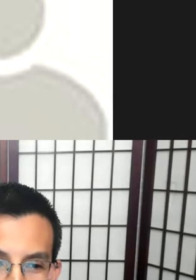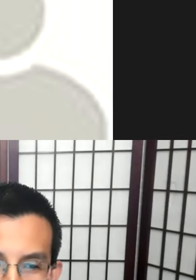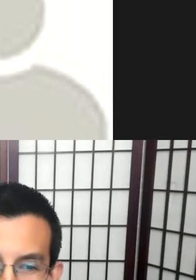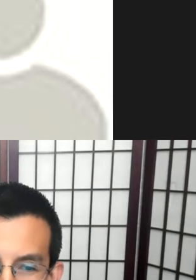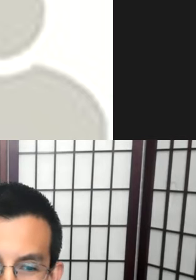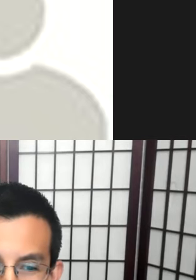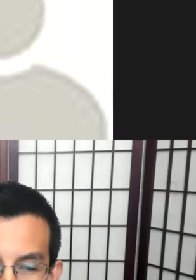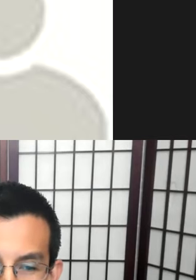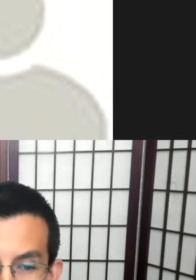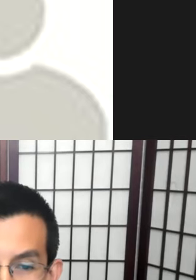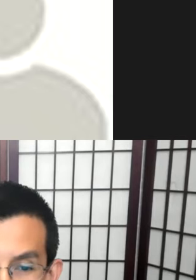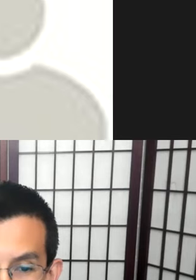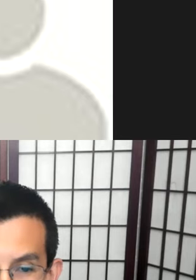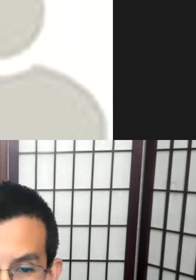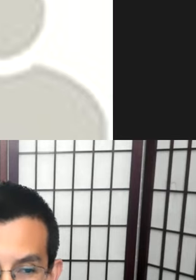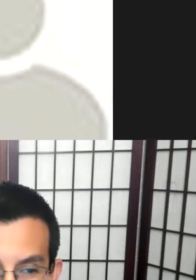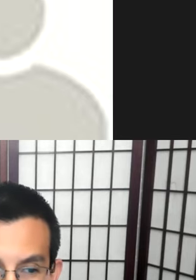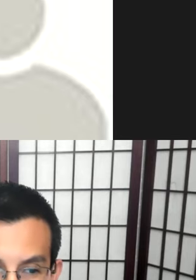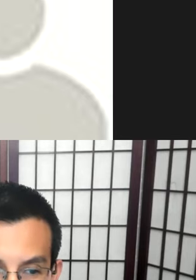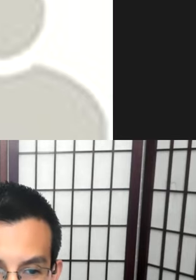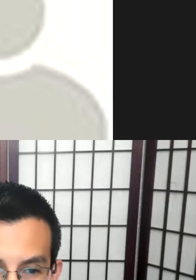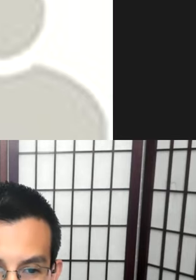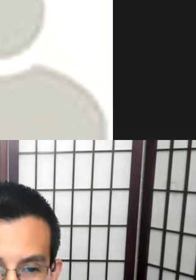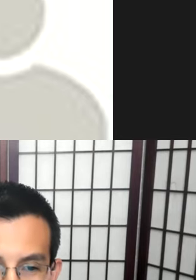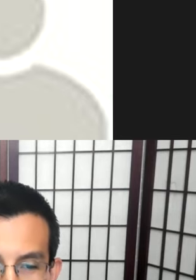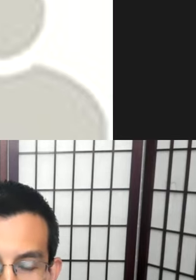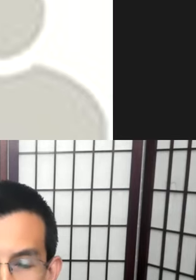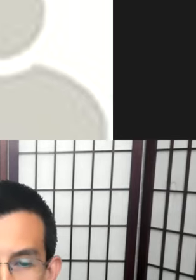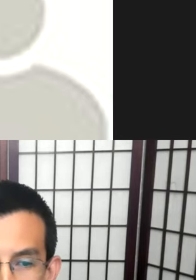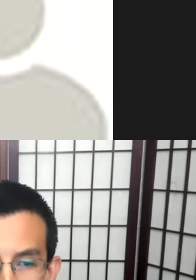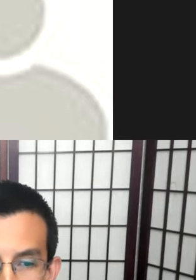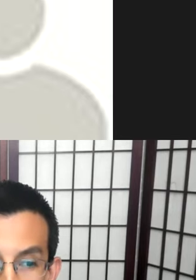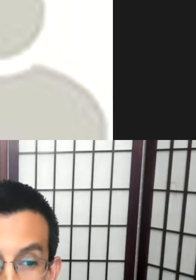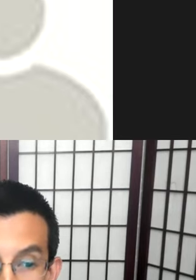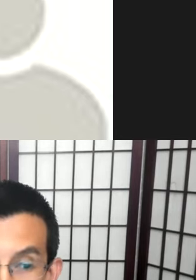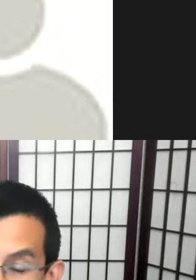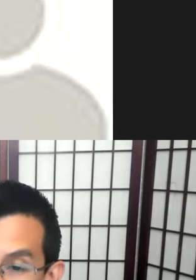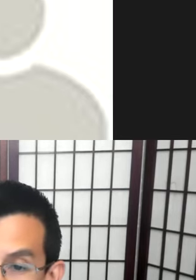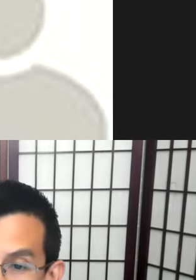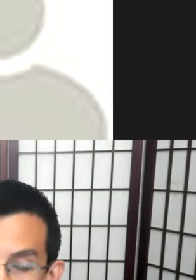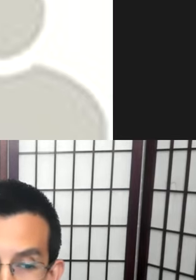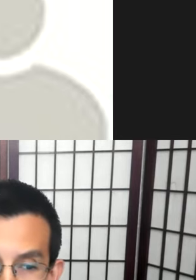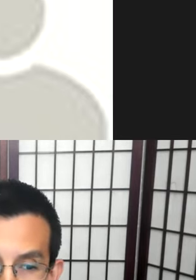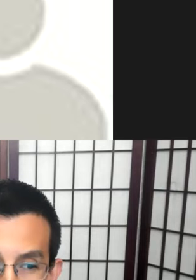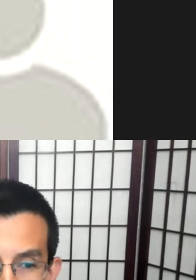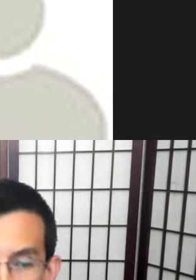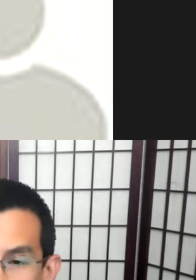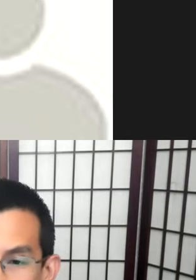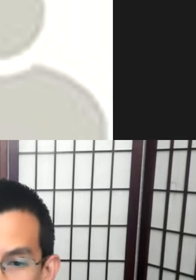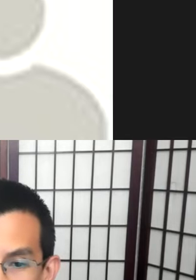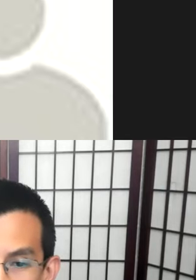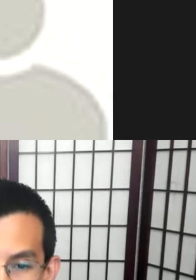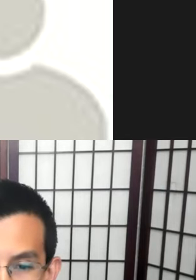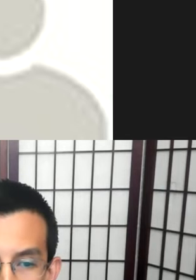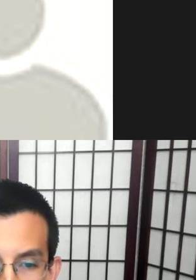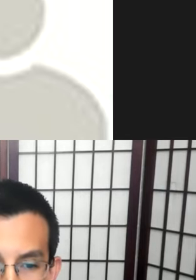The structures that guide hiring and evaluation are a key place to do this. Bringing in indigenous community reviewers is one